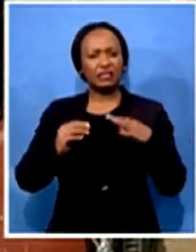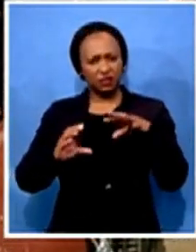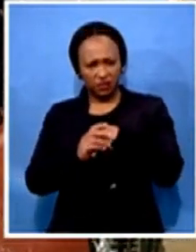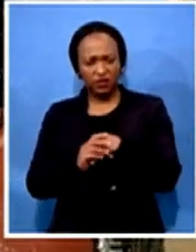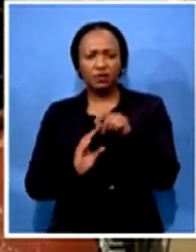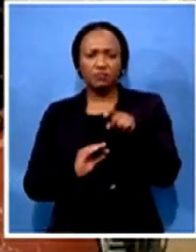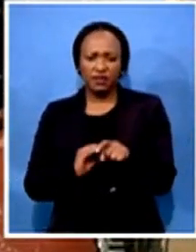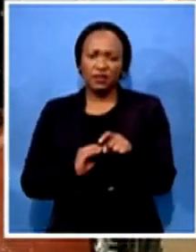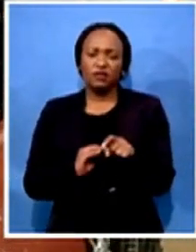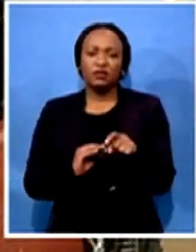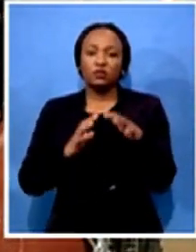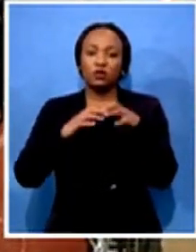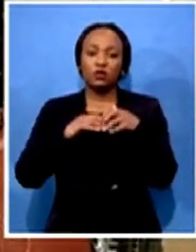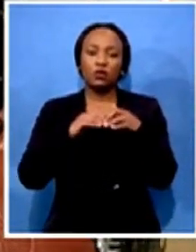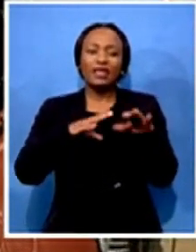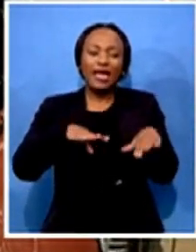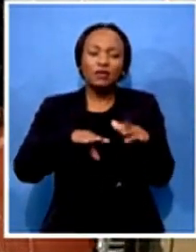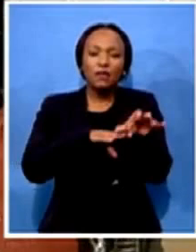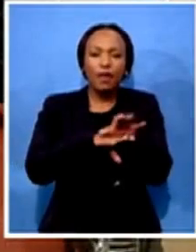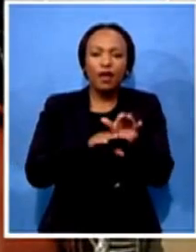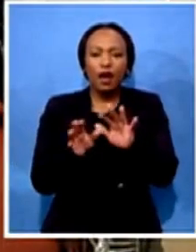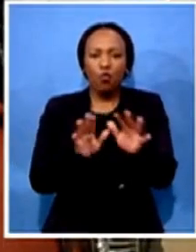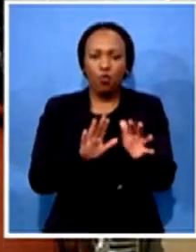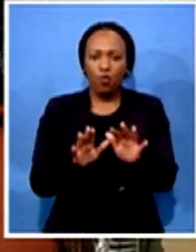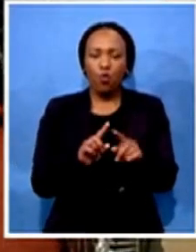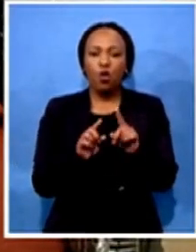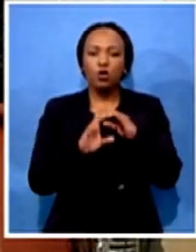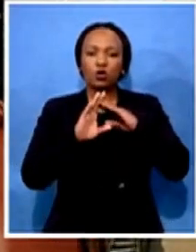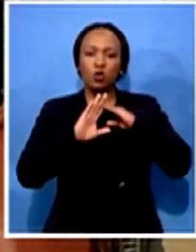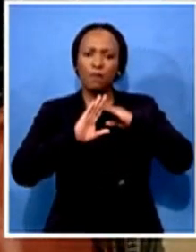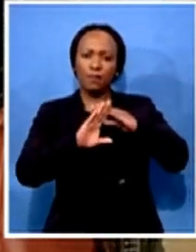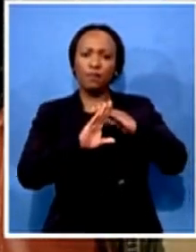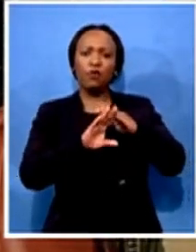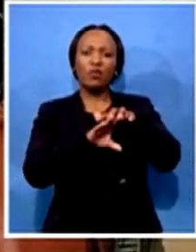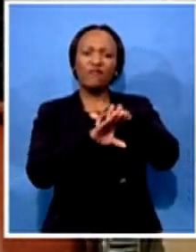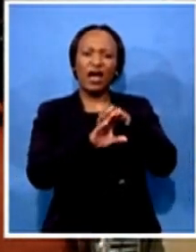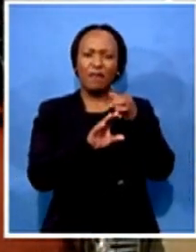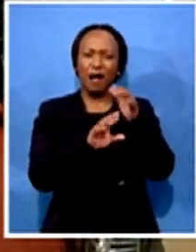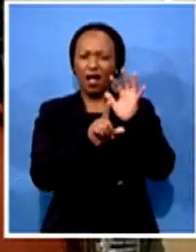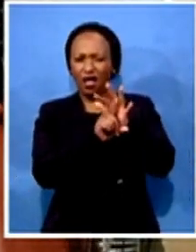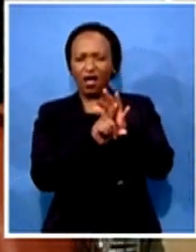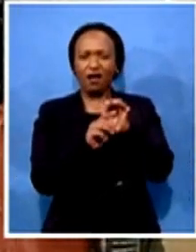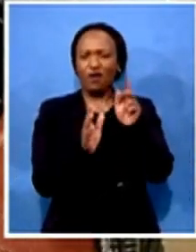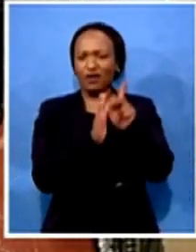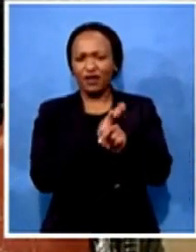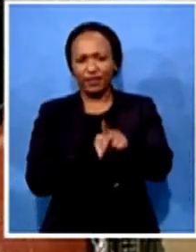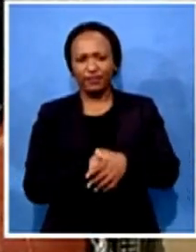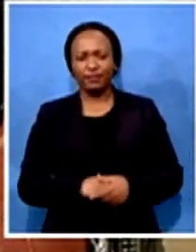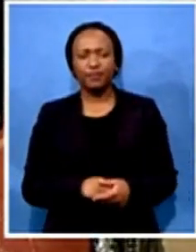to prevent all these farm attackers. And also concerns about the president's silence?